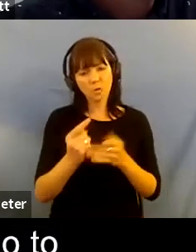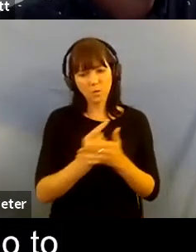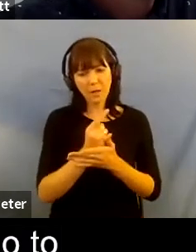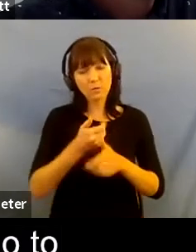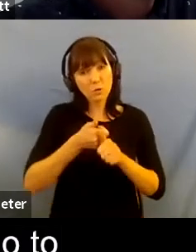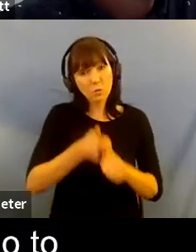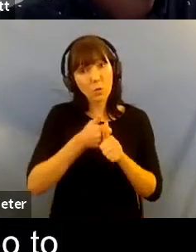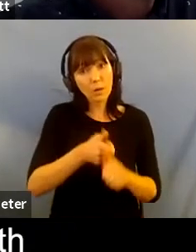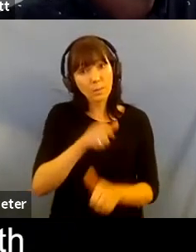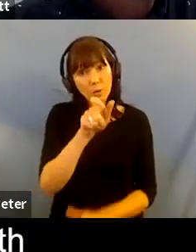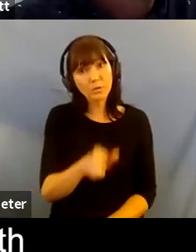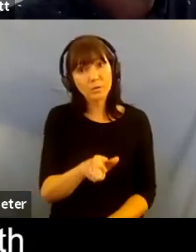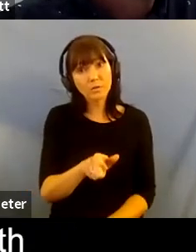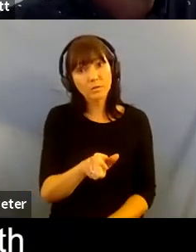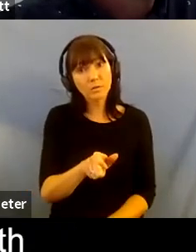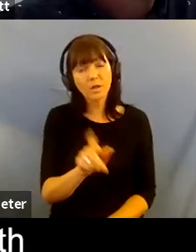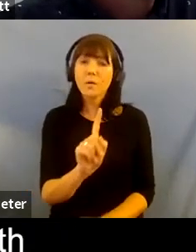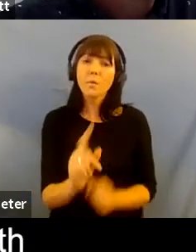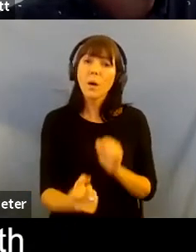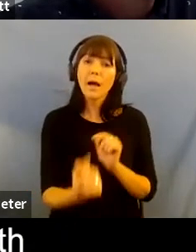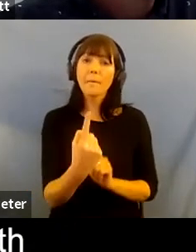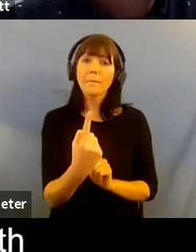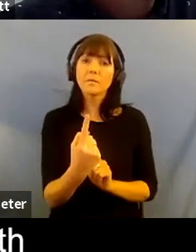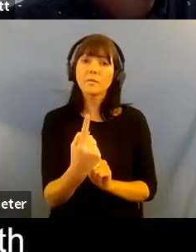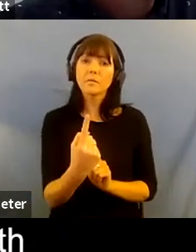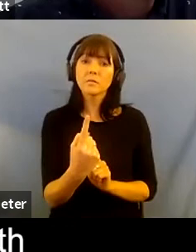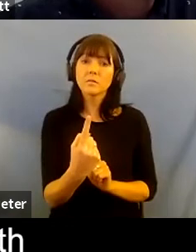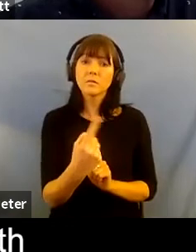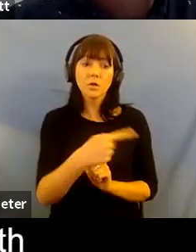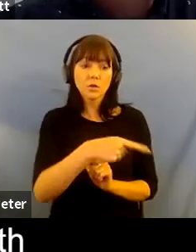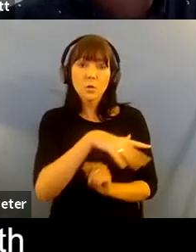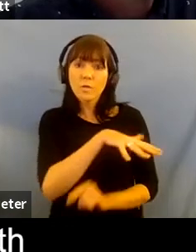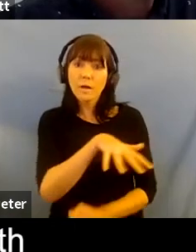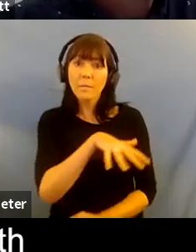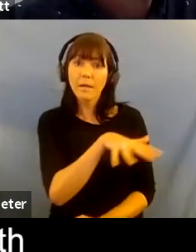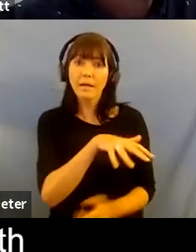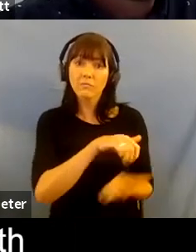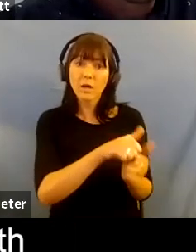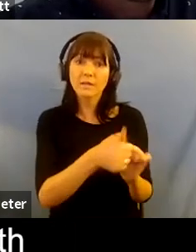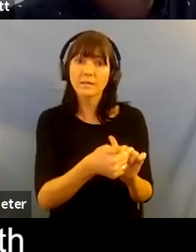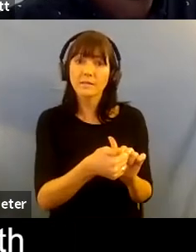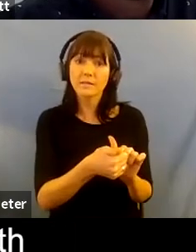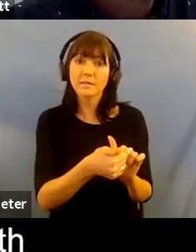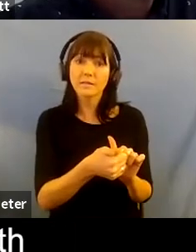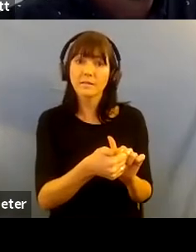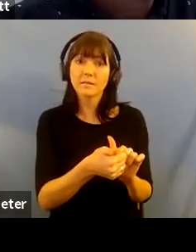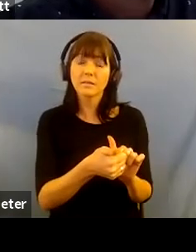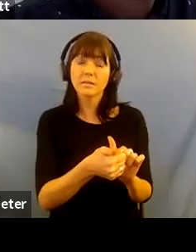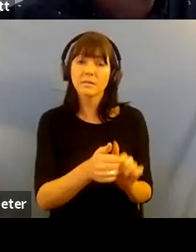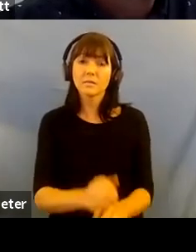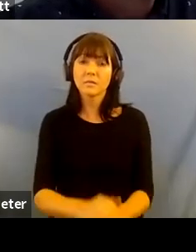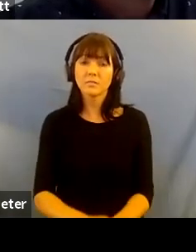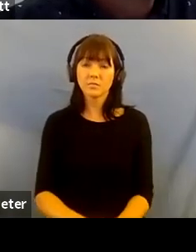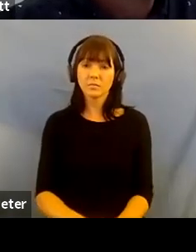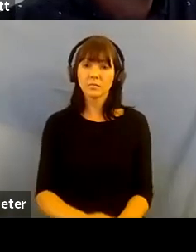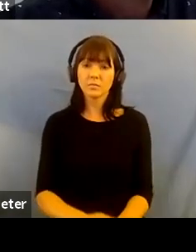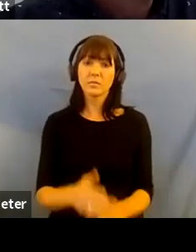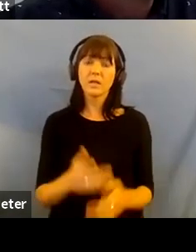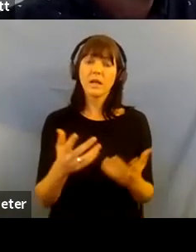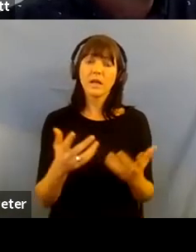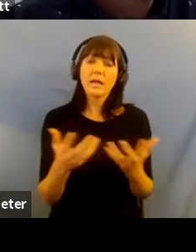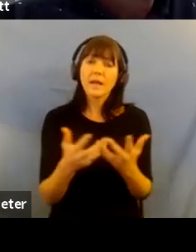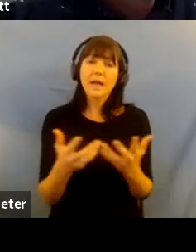their loved ones and what does it mean to choose to stay with someone who you love for their brain but who when their brain is sick